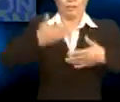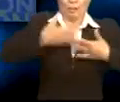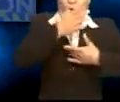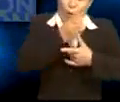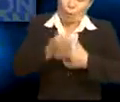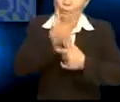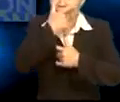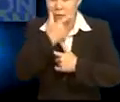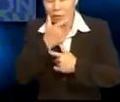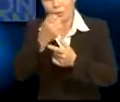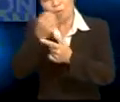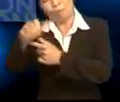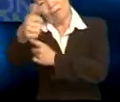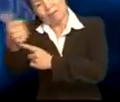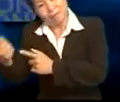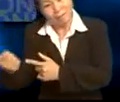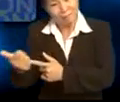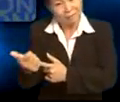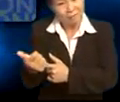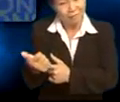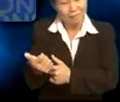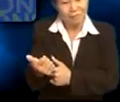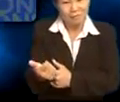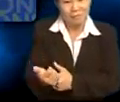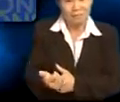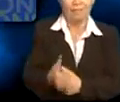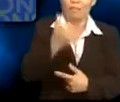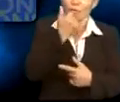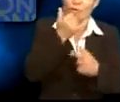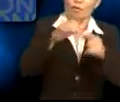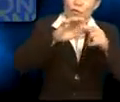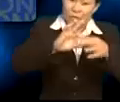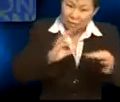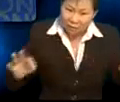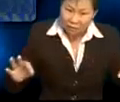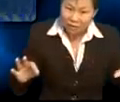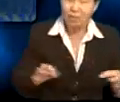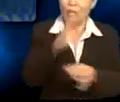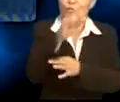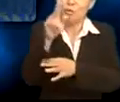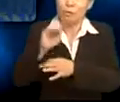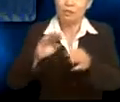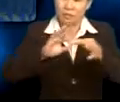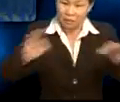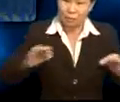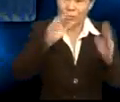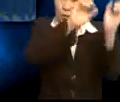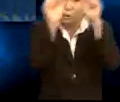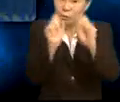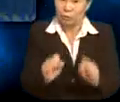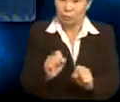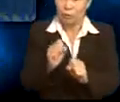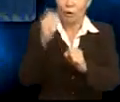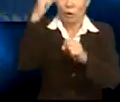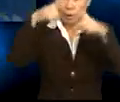or sadness, and so on. The form of a sentence is its shape or appearance. A sentence